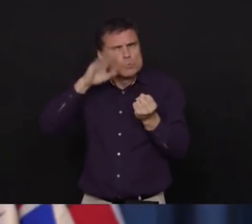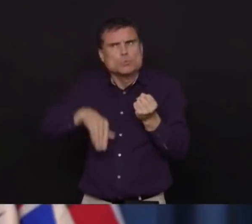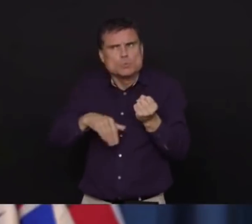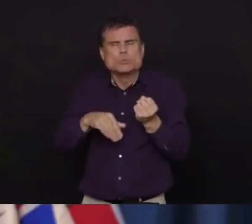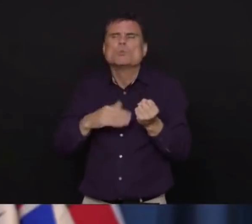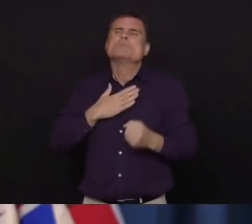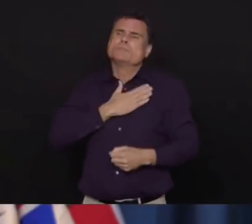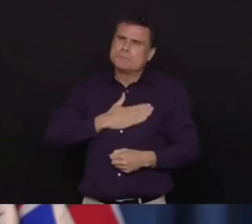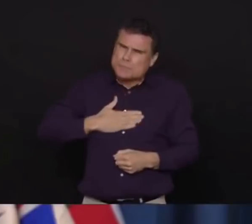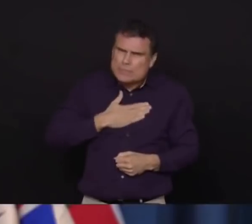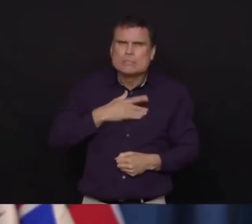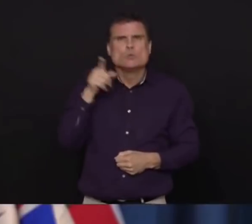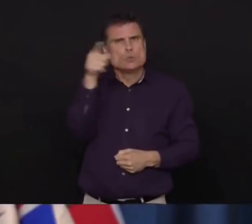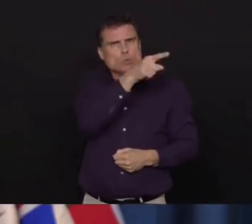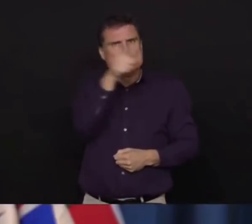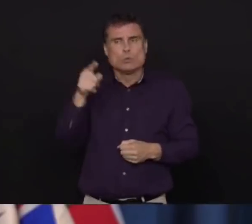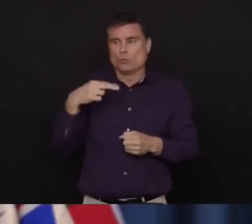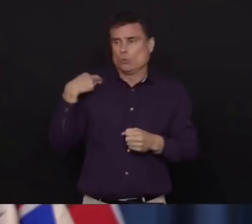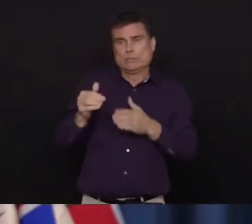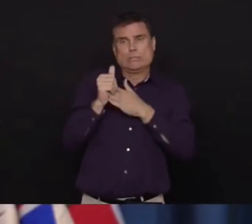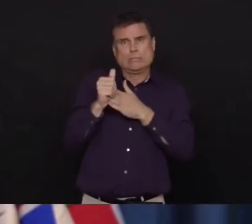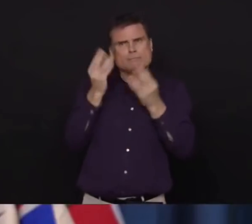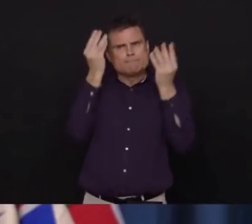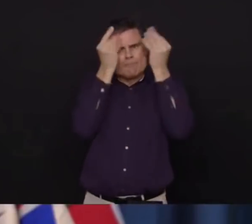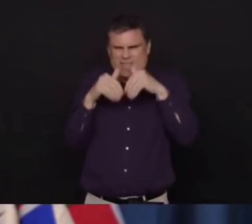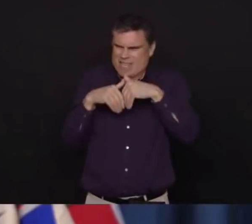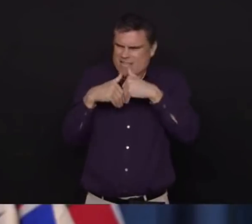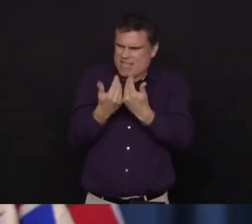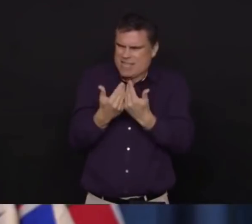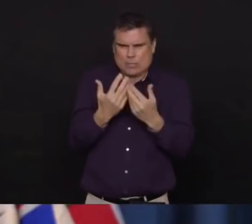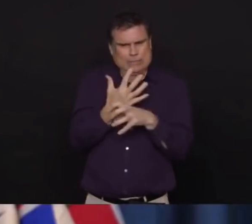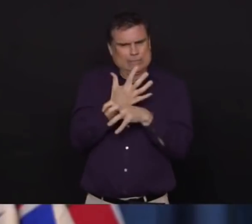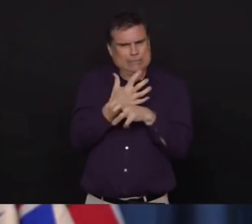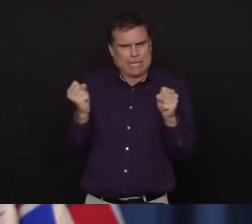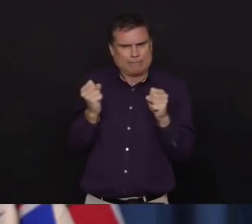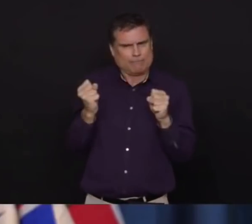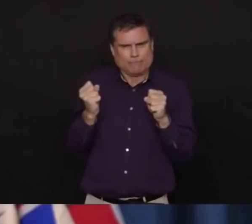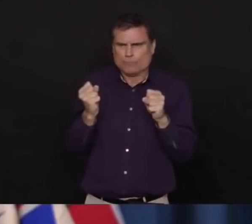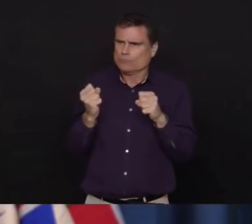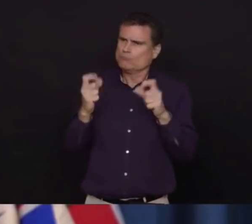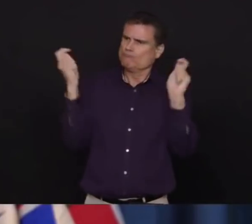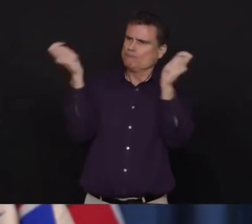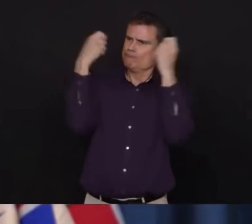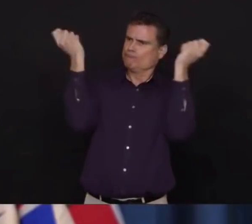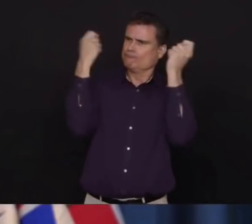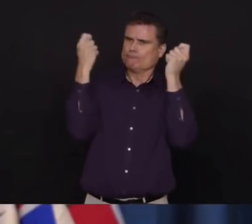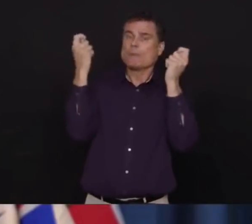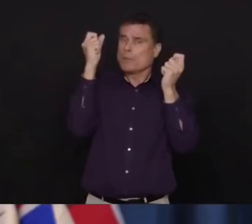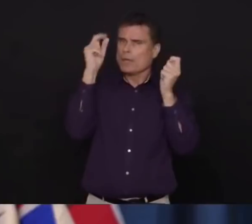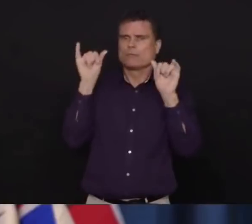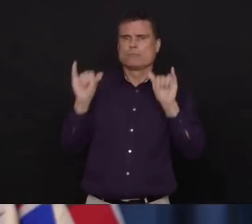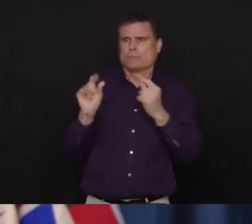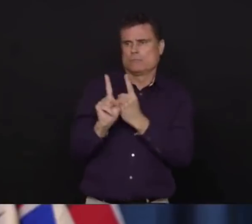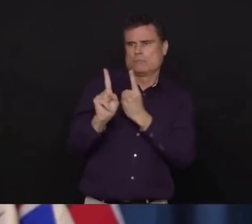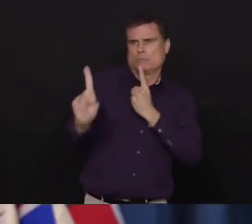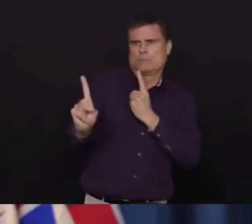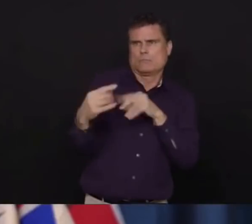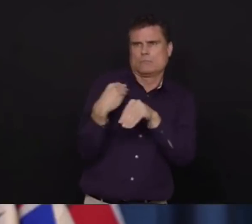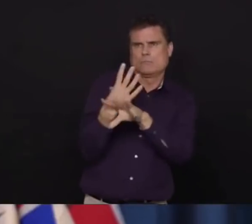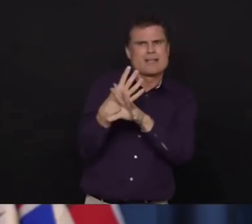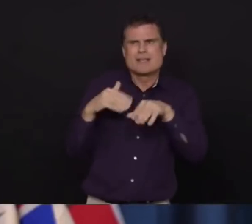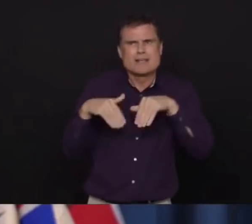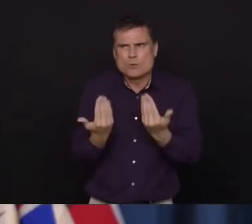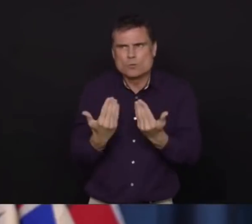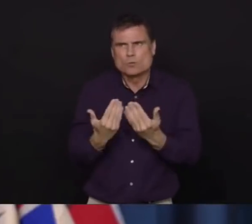the many tools that we have available now to connect with followers in other ways than in-person. And we'll be talking again